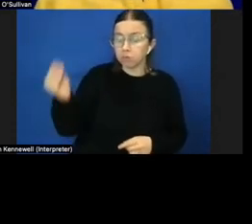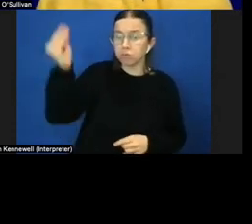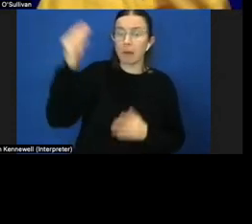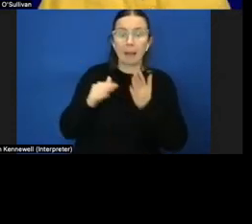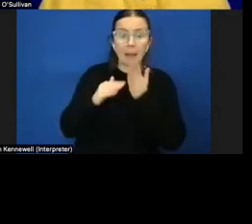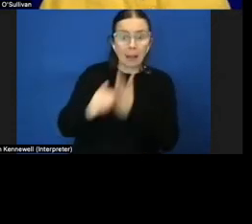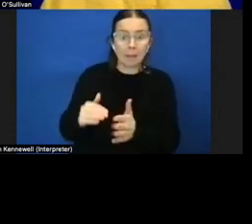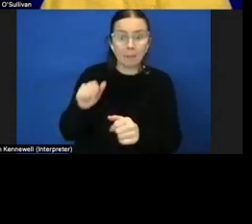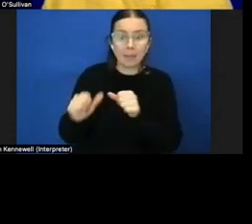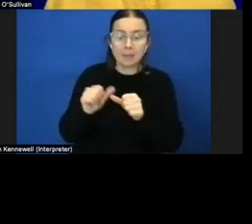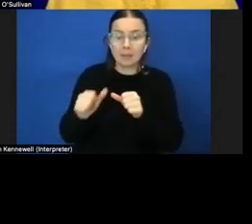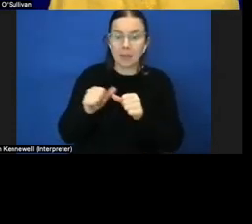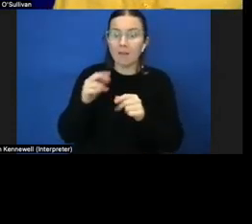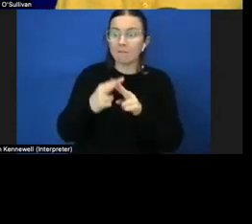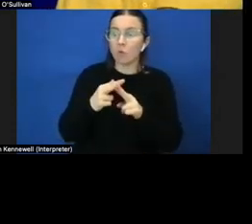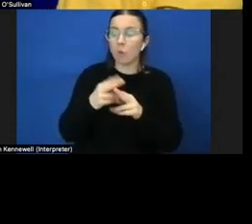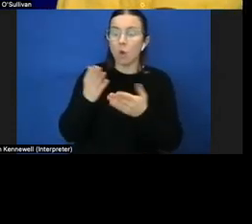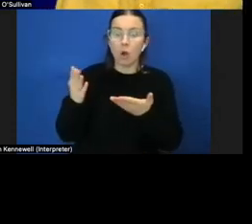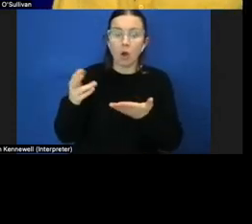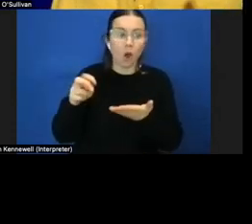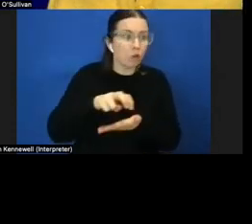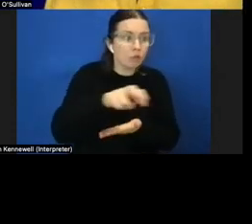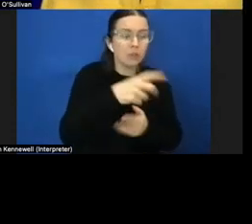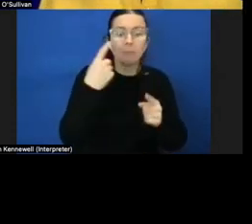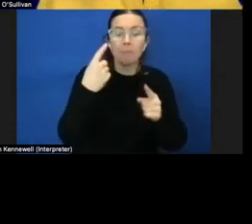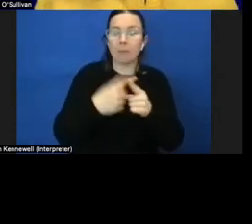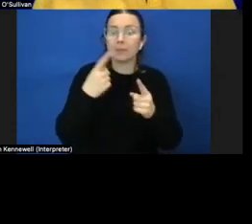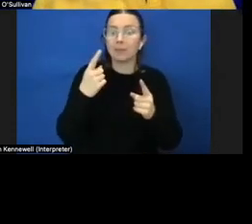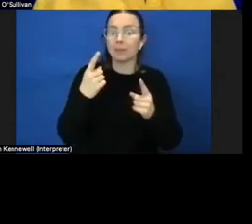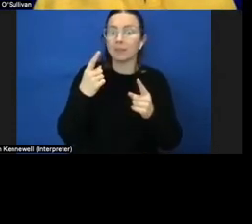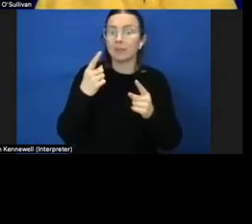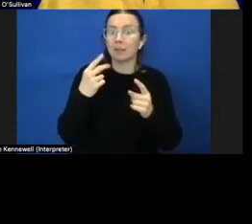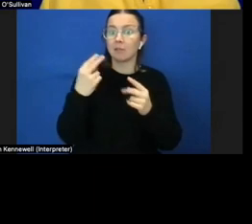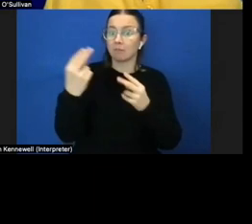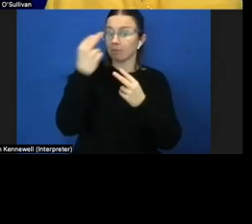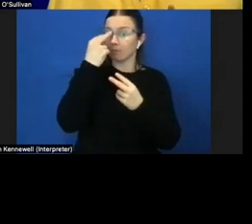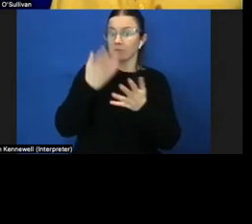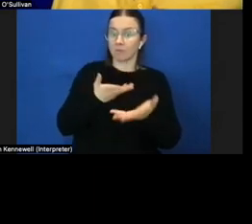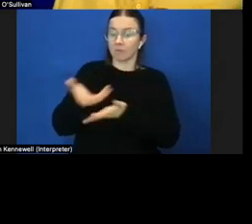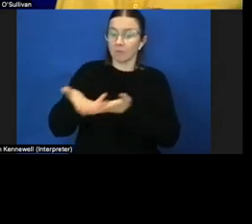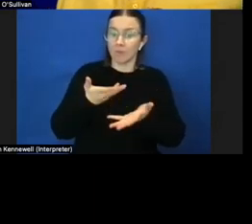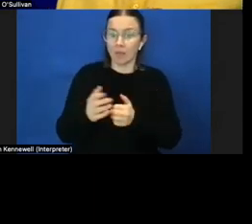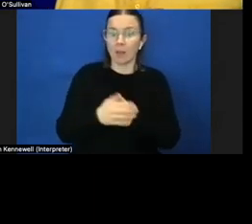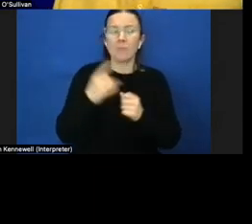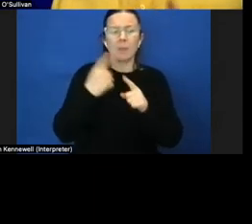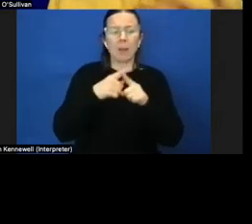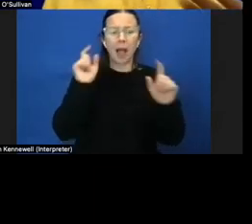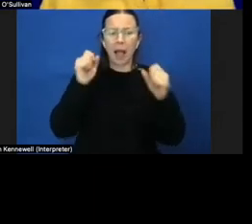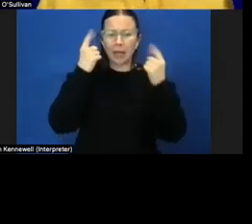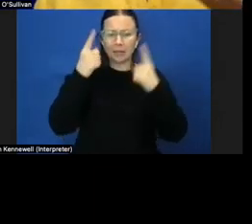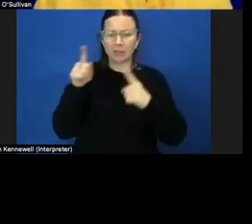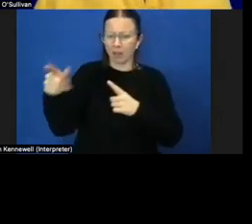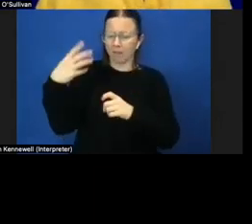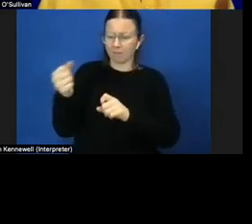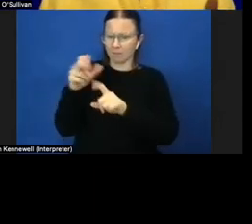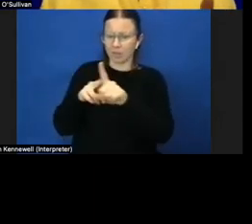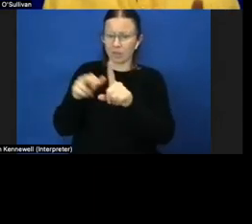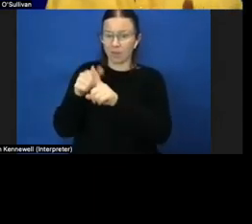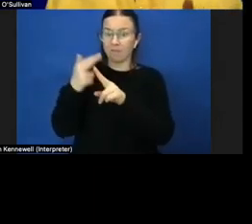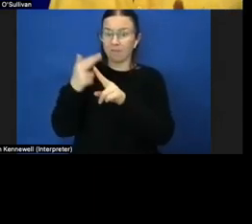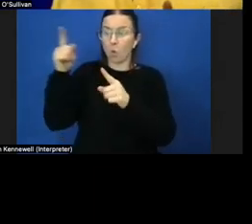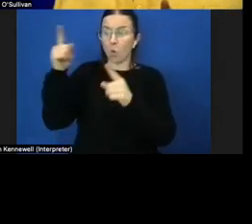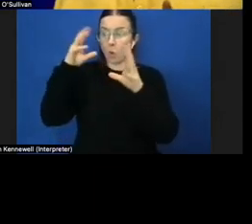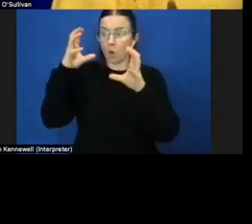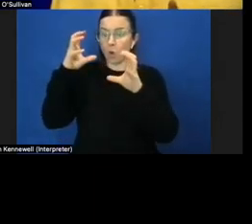orientation or for communication i understood the prognosis for people who have um vision loss progressive